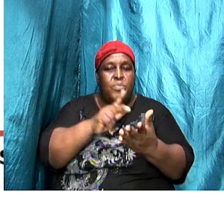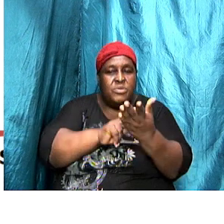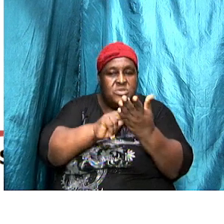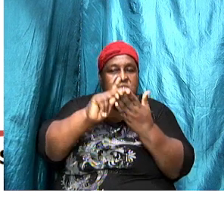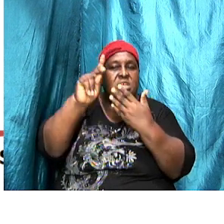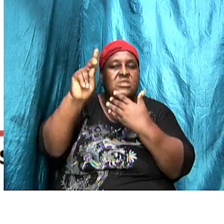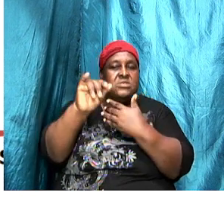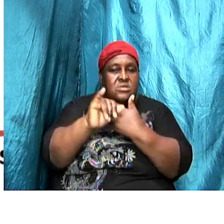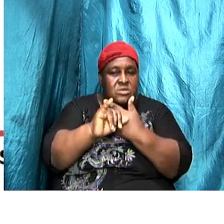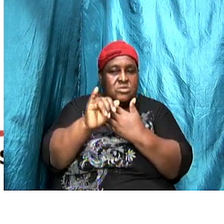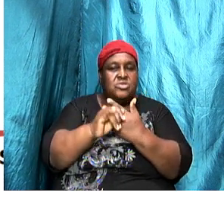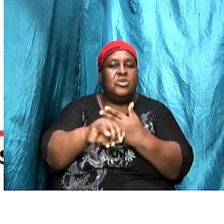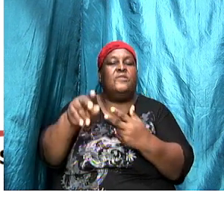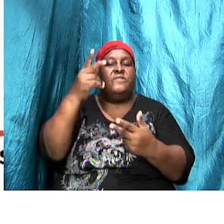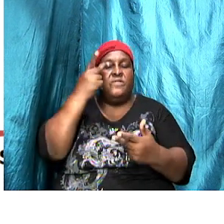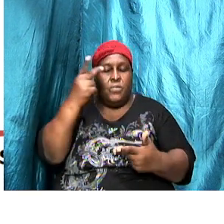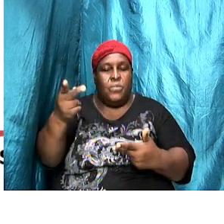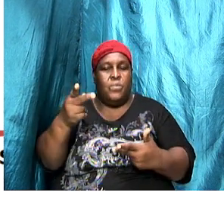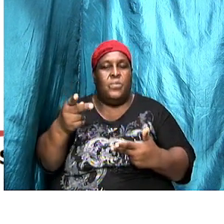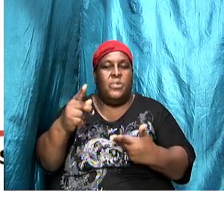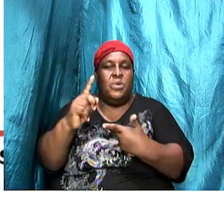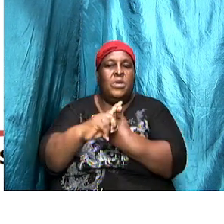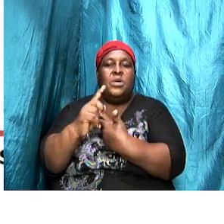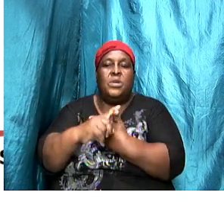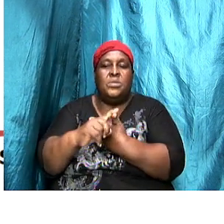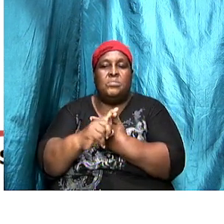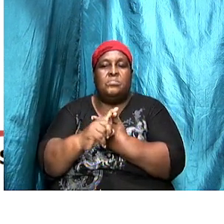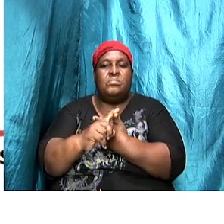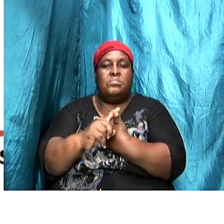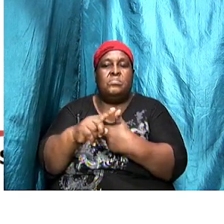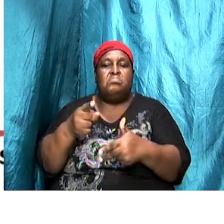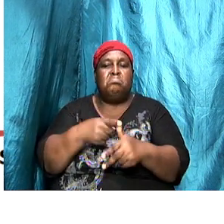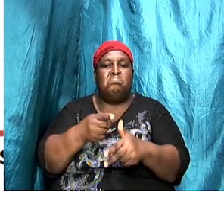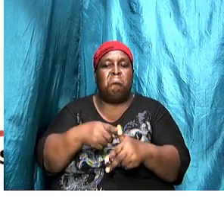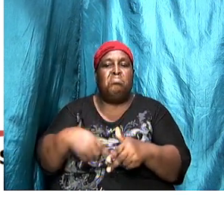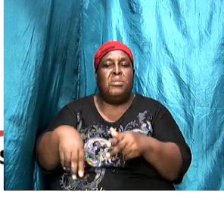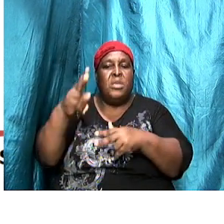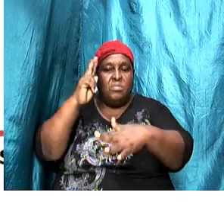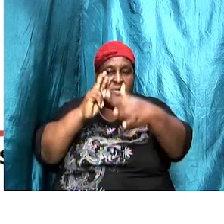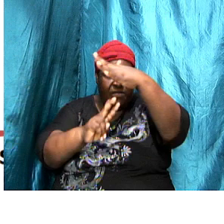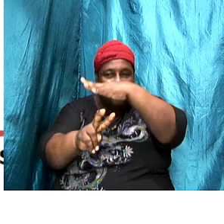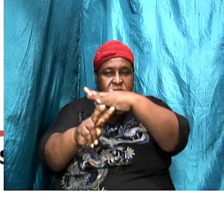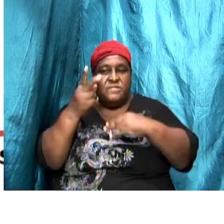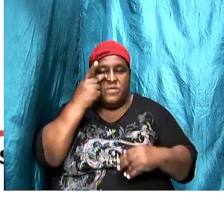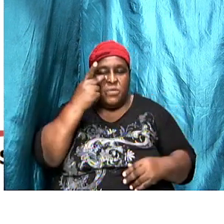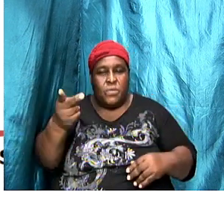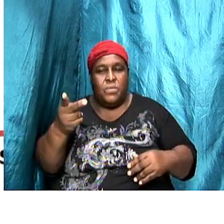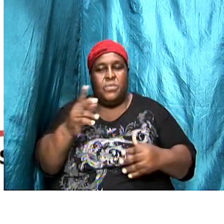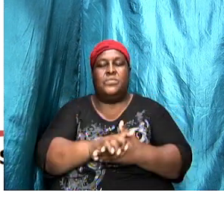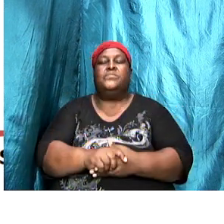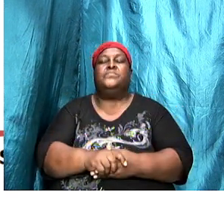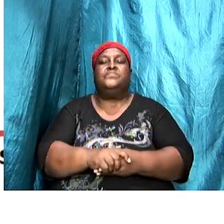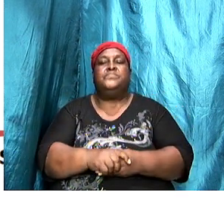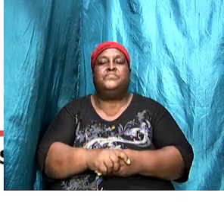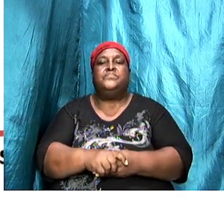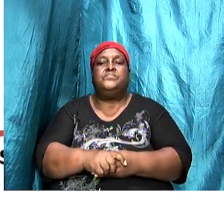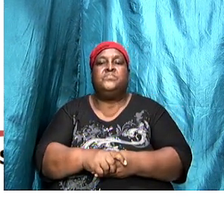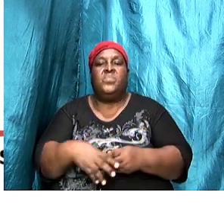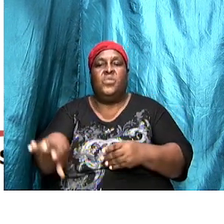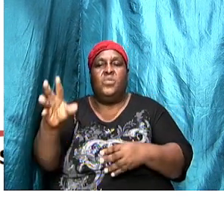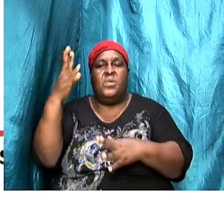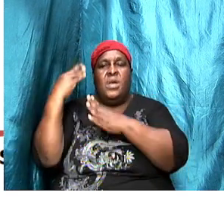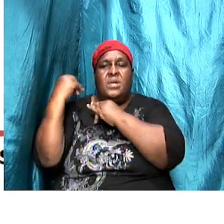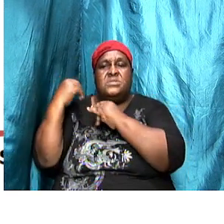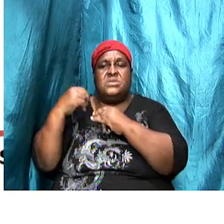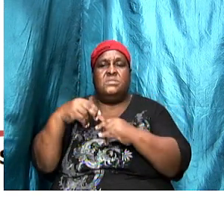Generally, most biblical scholars accept the first two without any argument, any